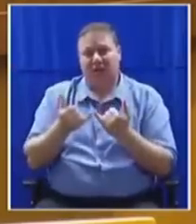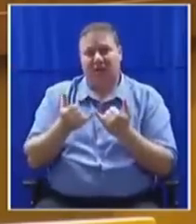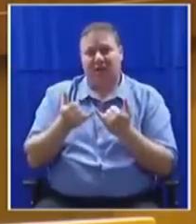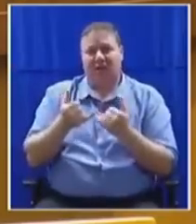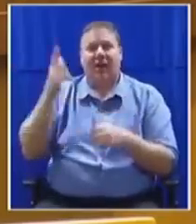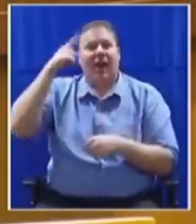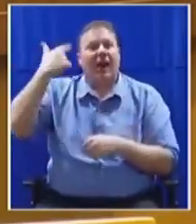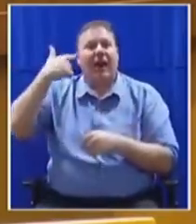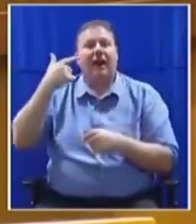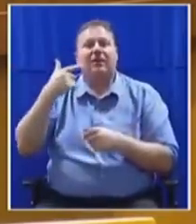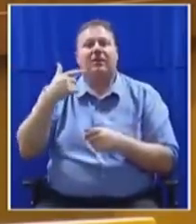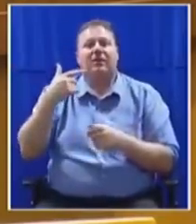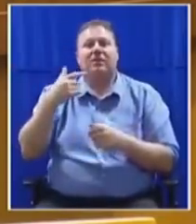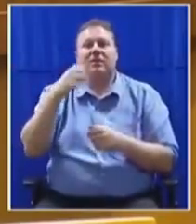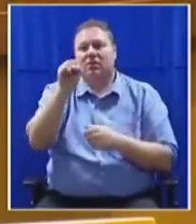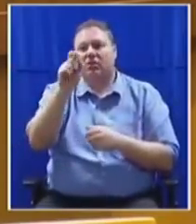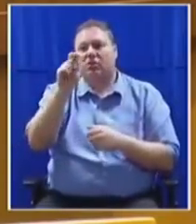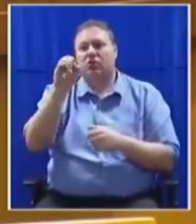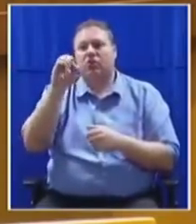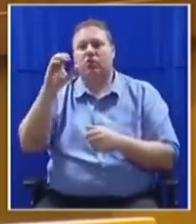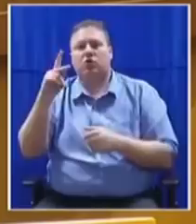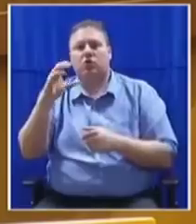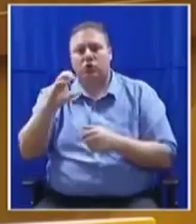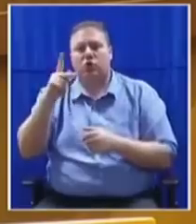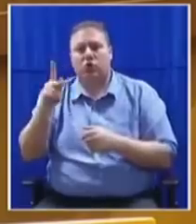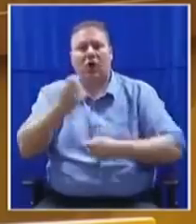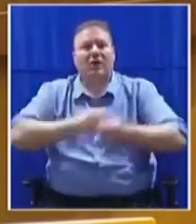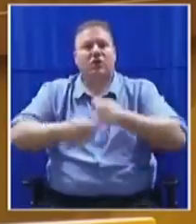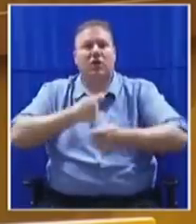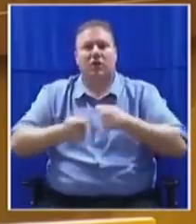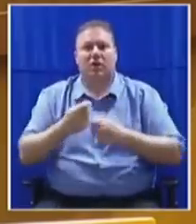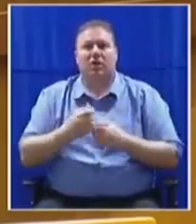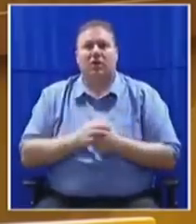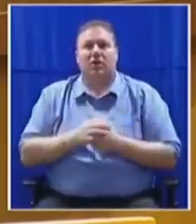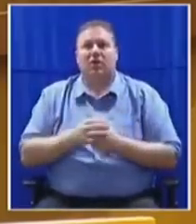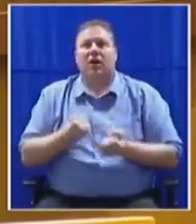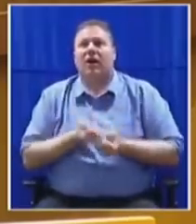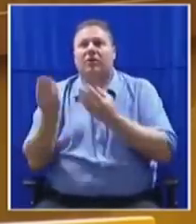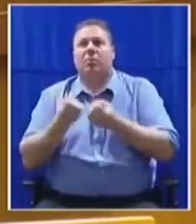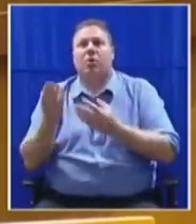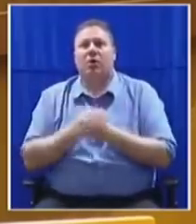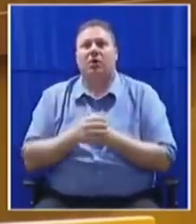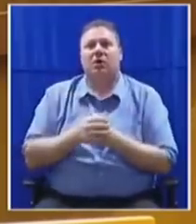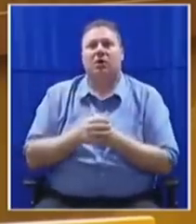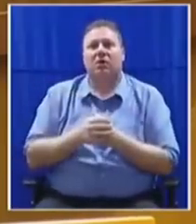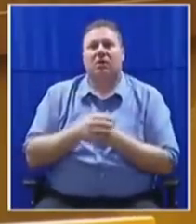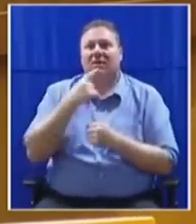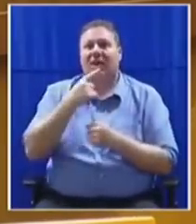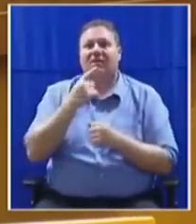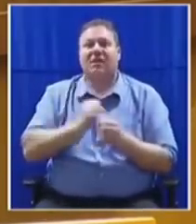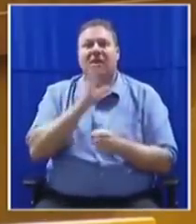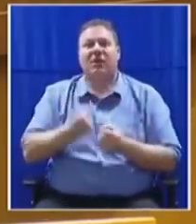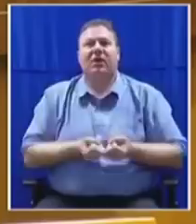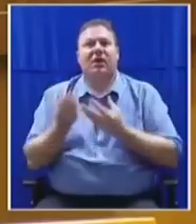Stock Exchange. And then when they export goods and services and products to the UK, we say that those are South African exports.